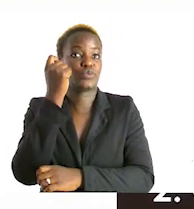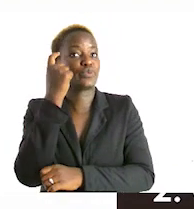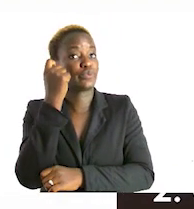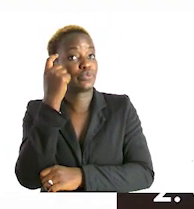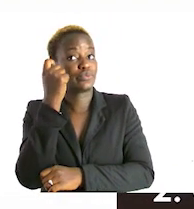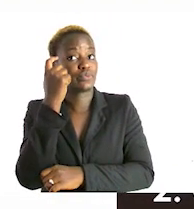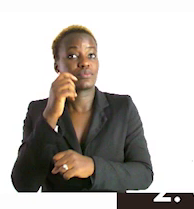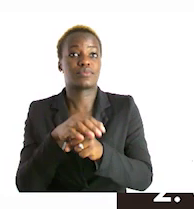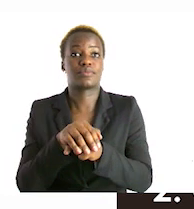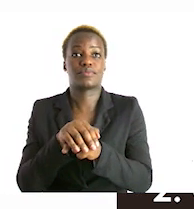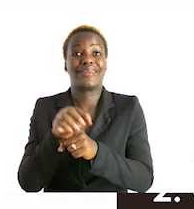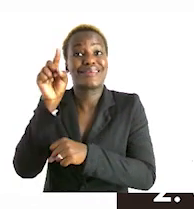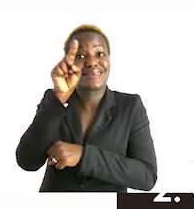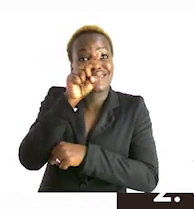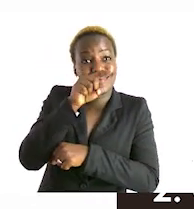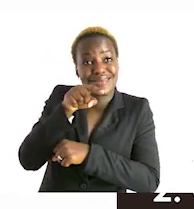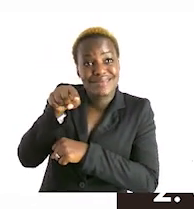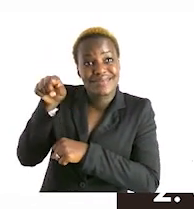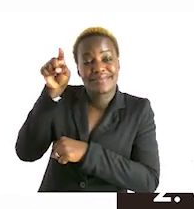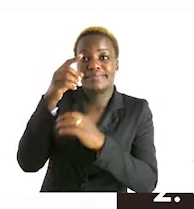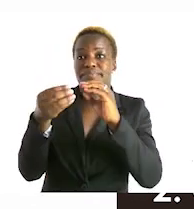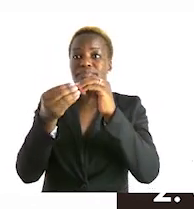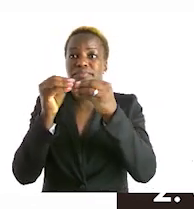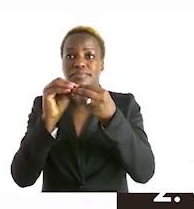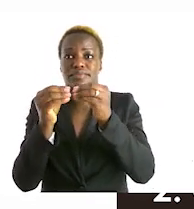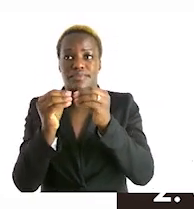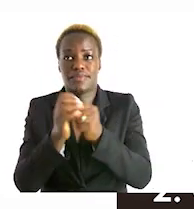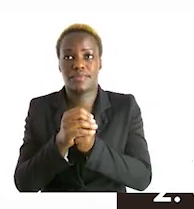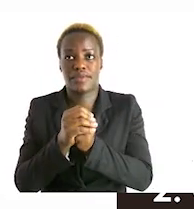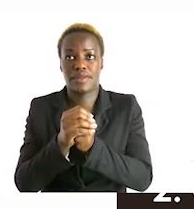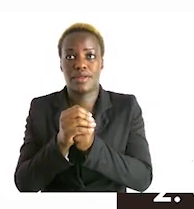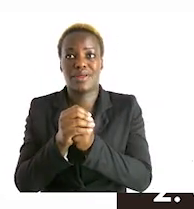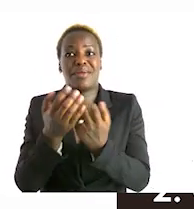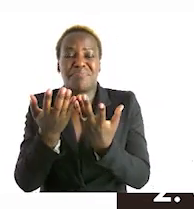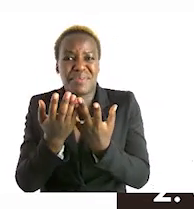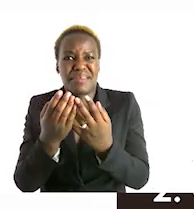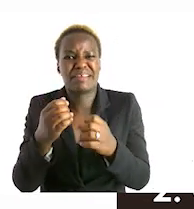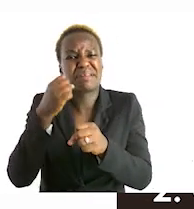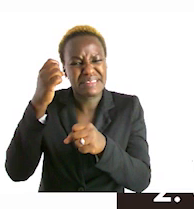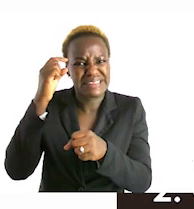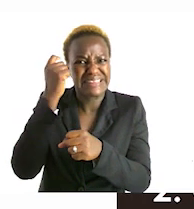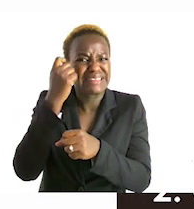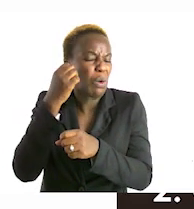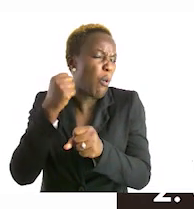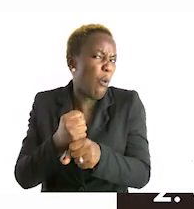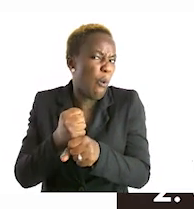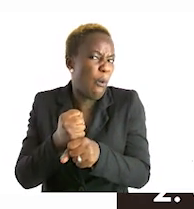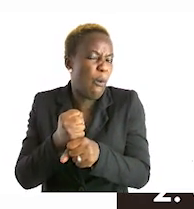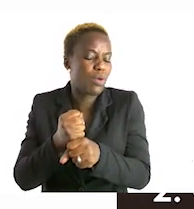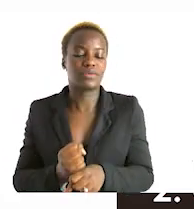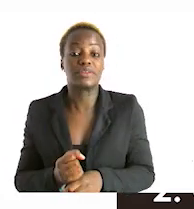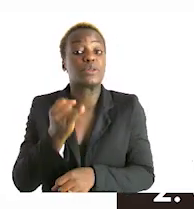the numbers in the word sum and draw the sum if you are struggling and